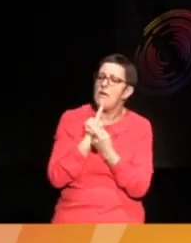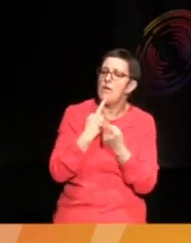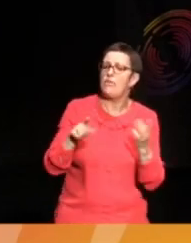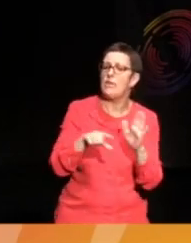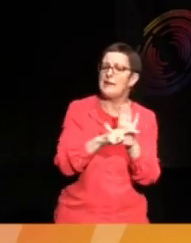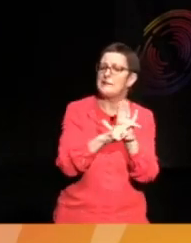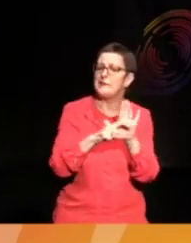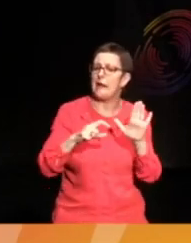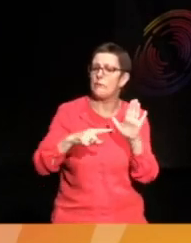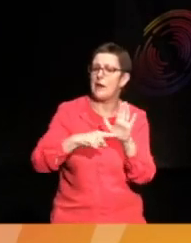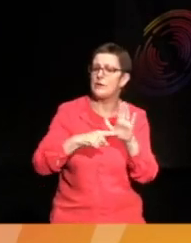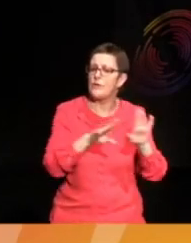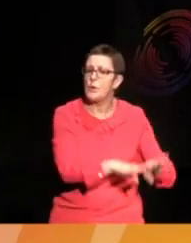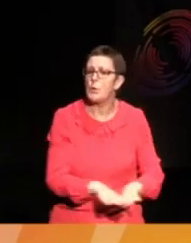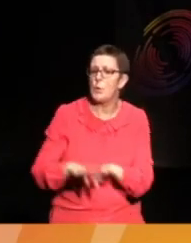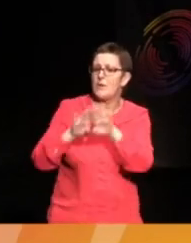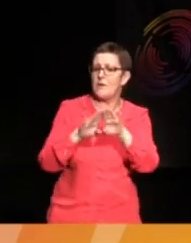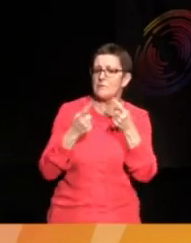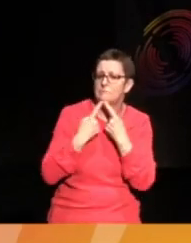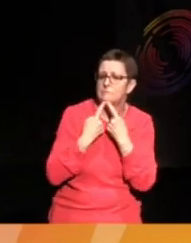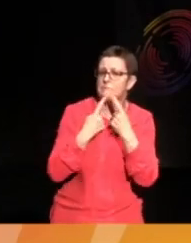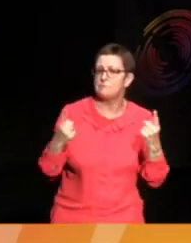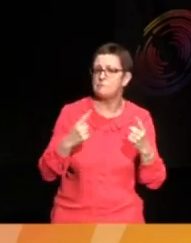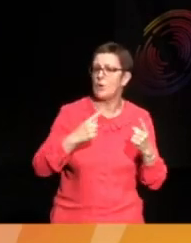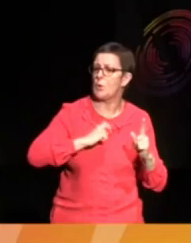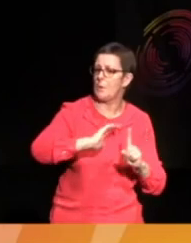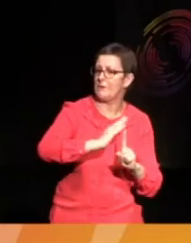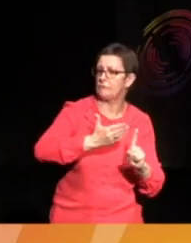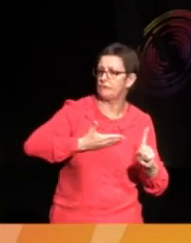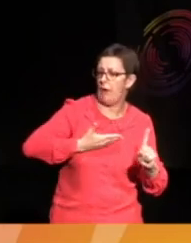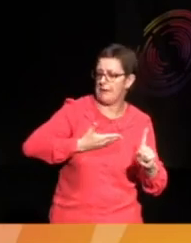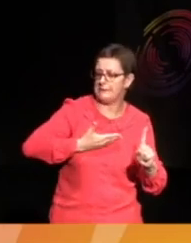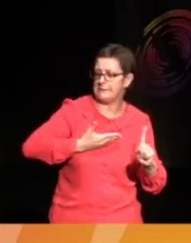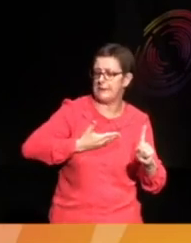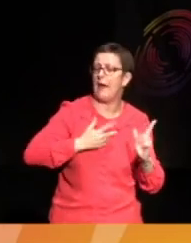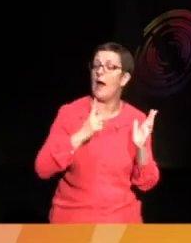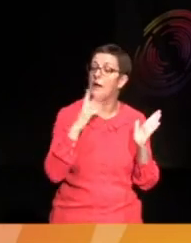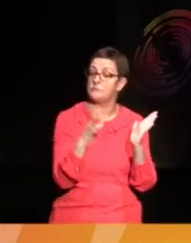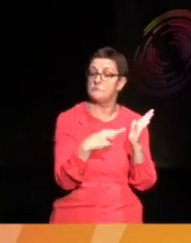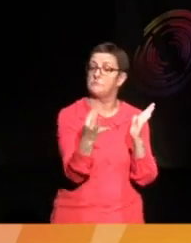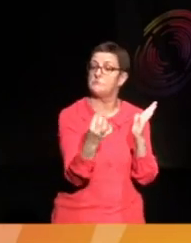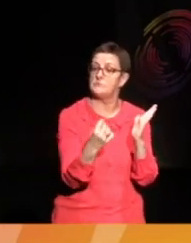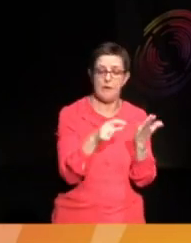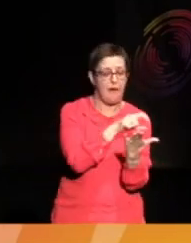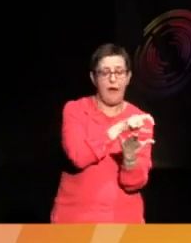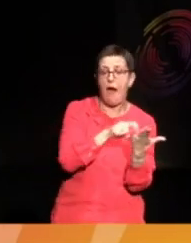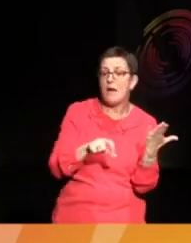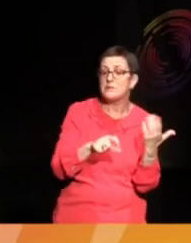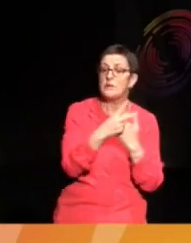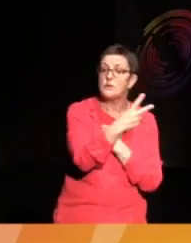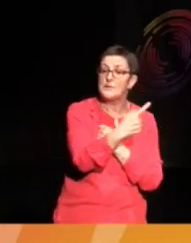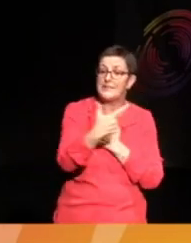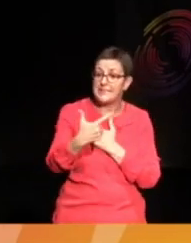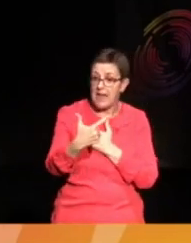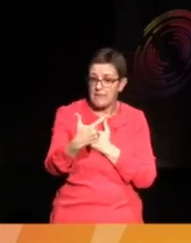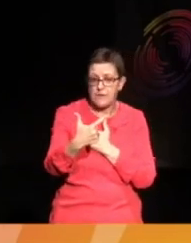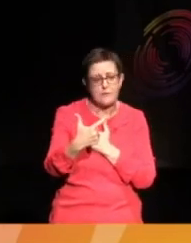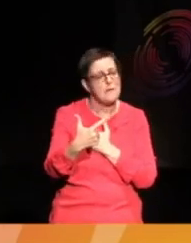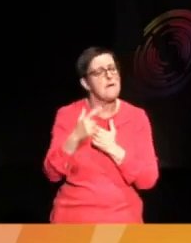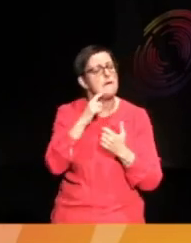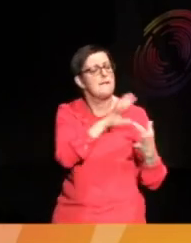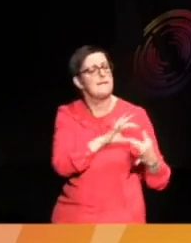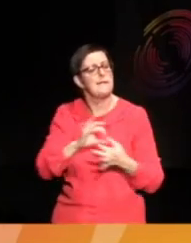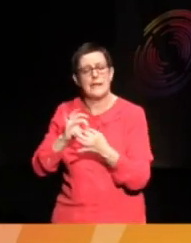articles in the Universal Declaration of Human Rights. And I chose Article 27, which relates to the preservation of